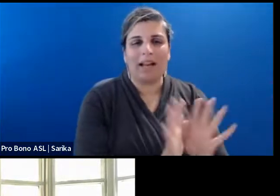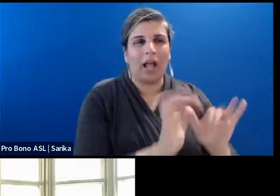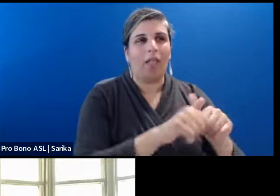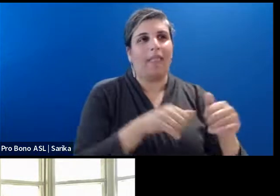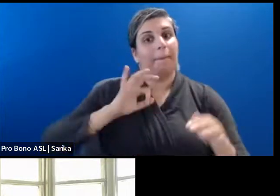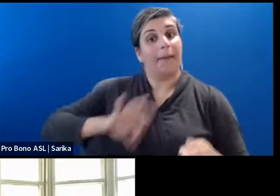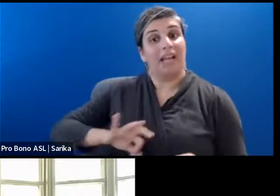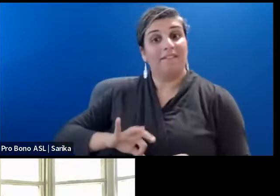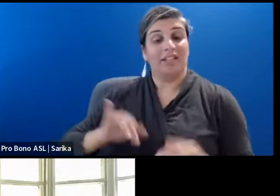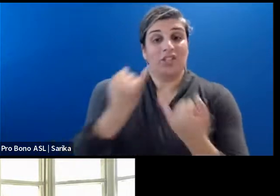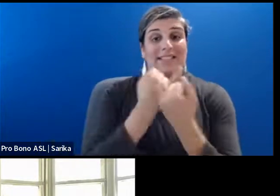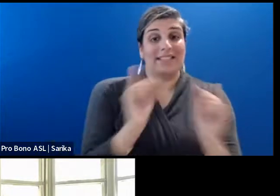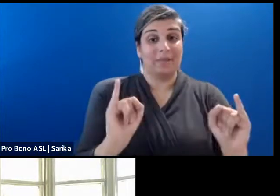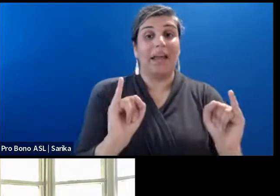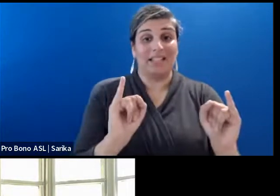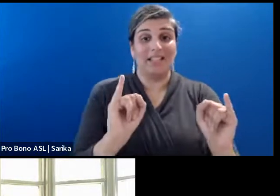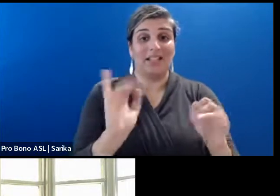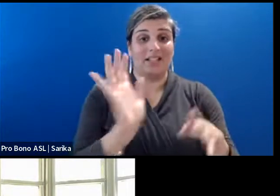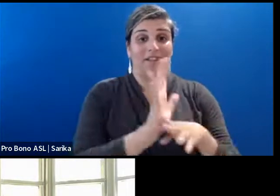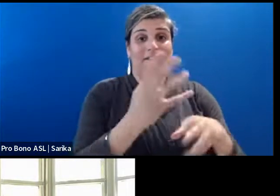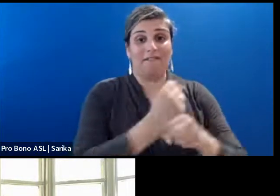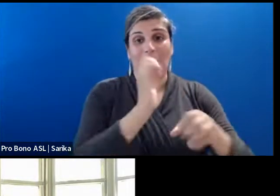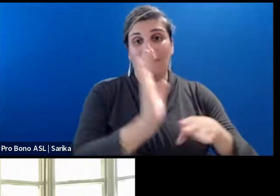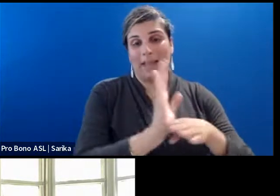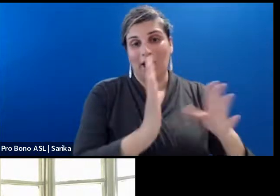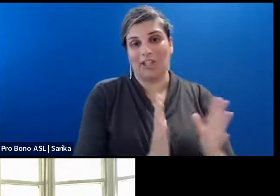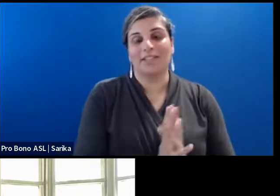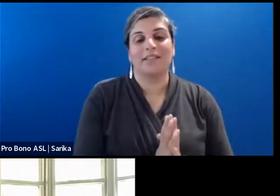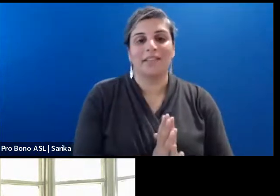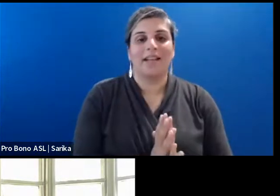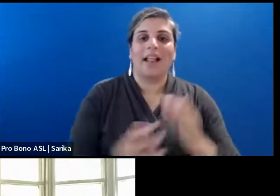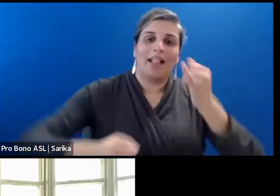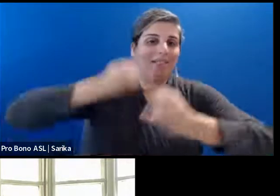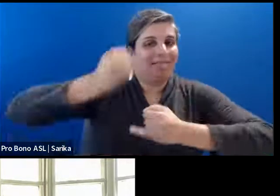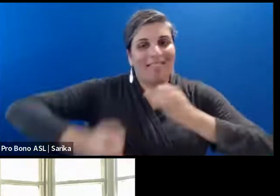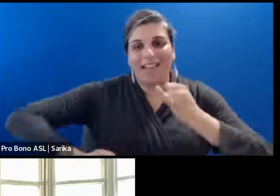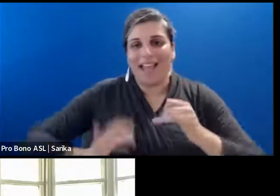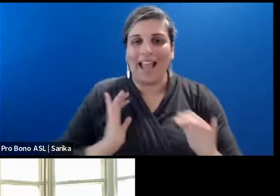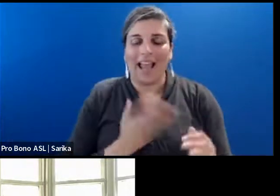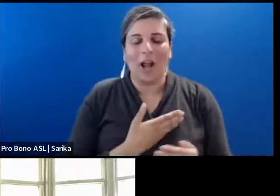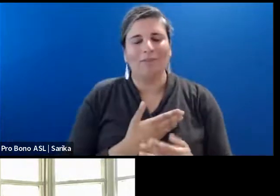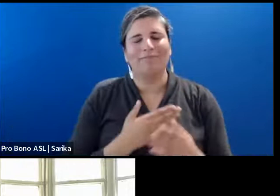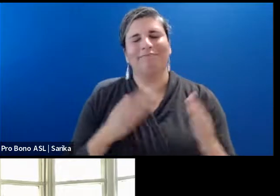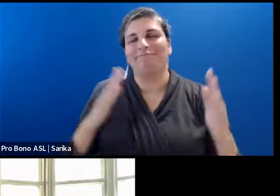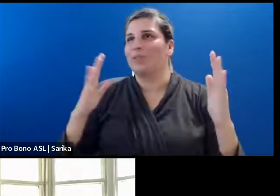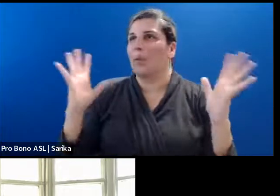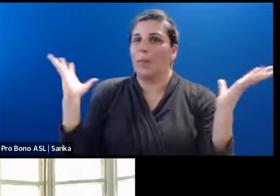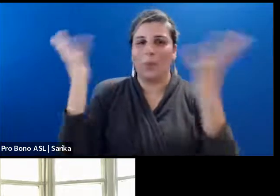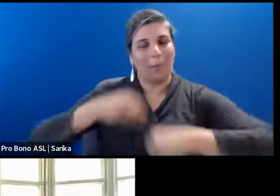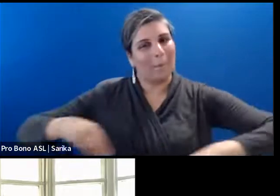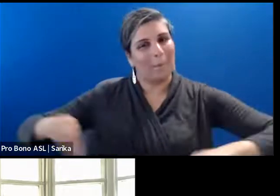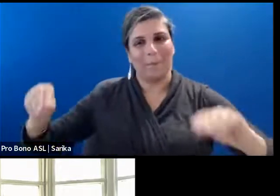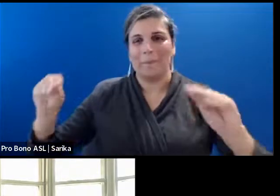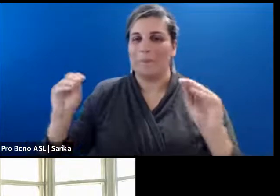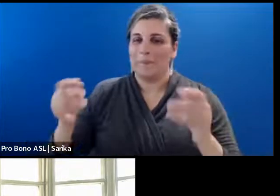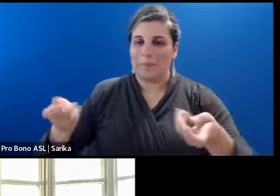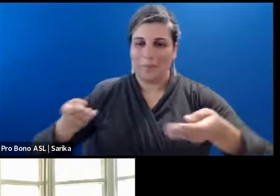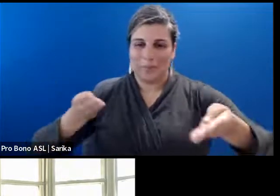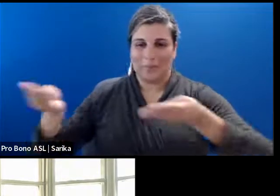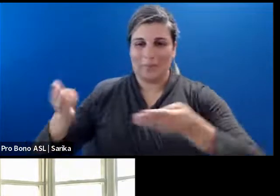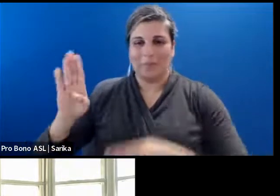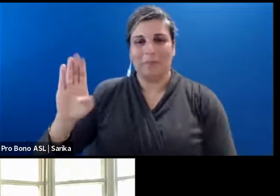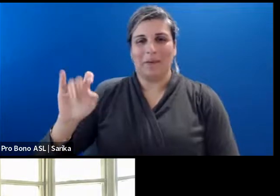documentary filmmakers. And finally, last but not least, our illustrious moderator, Betsy Steinberg.